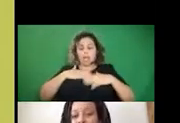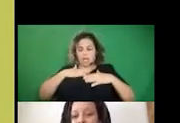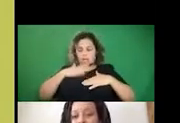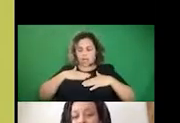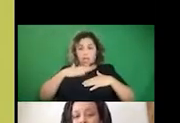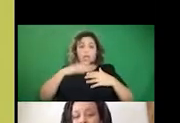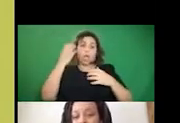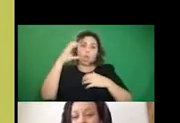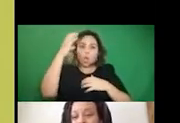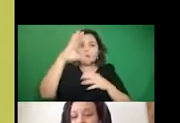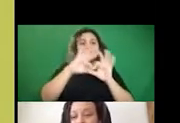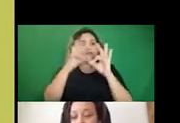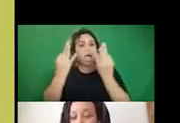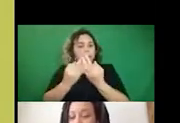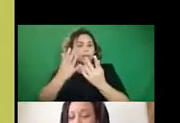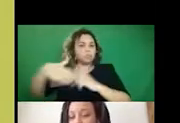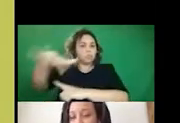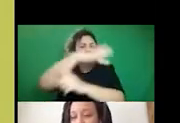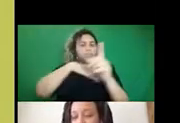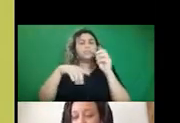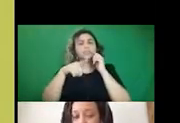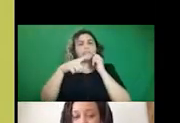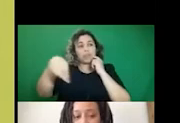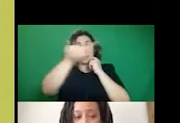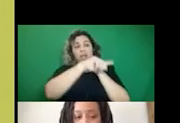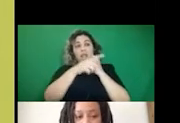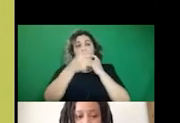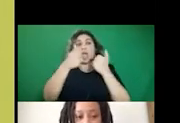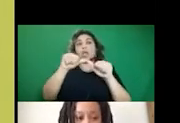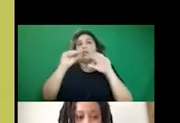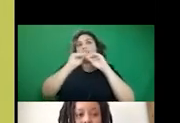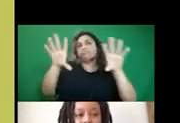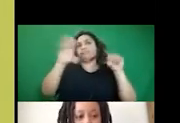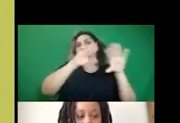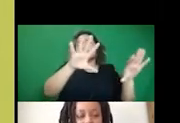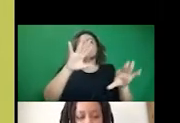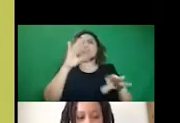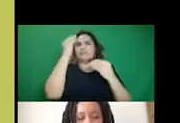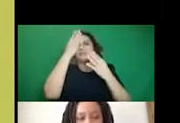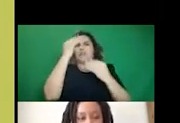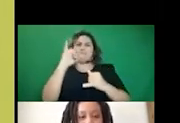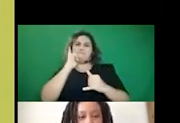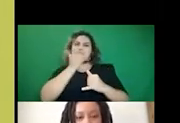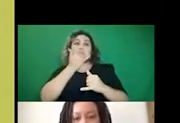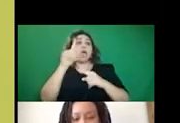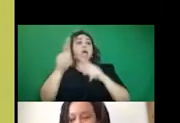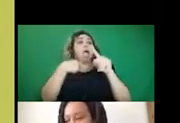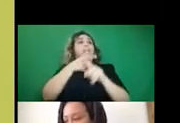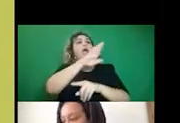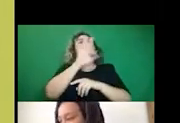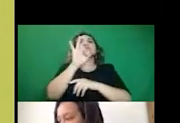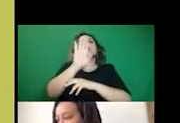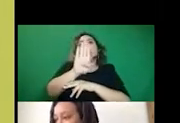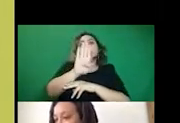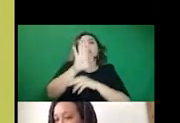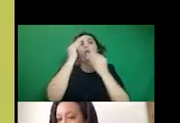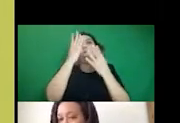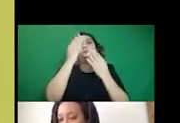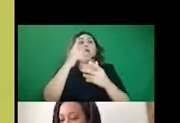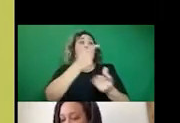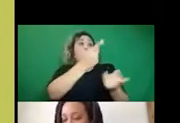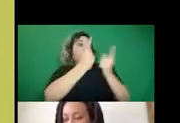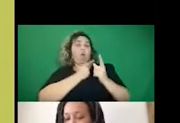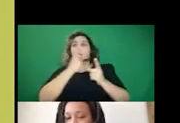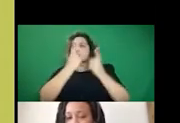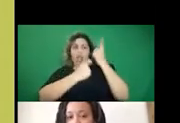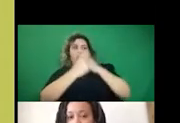you know, cousins and family members, they kind of spread disinformation, um, on their like social media profiles, or they'll come to me about